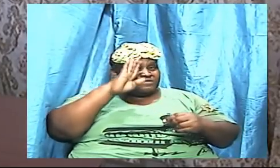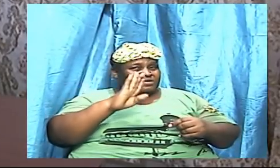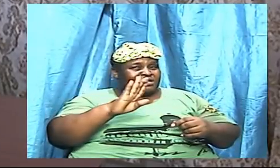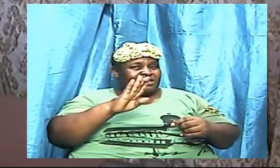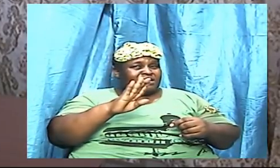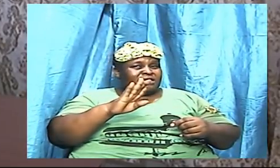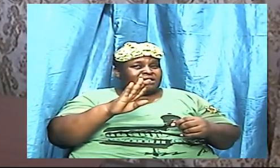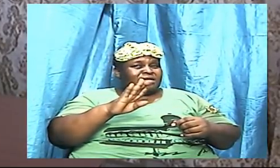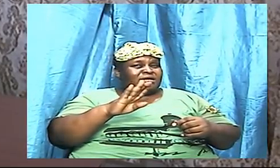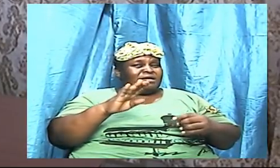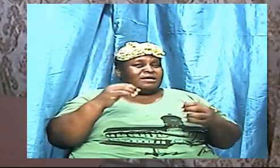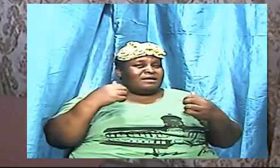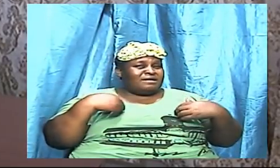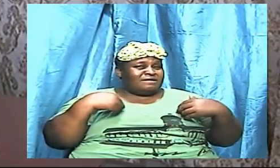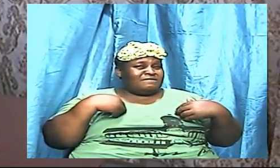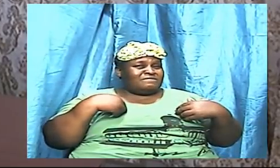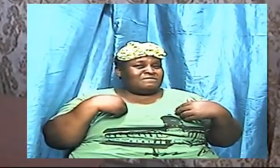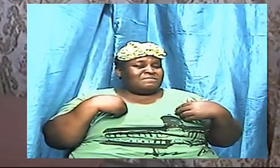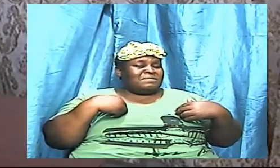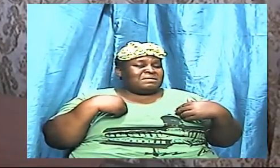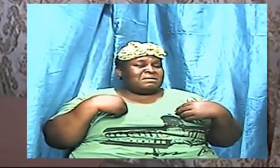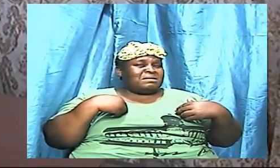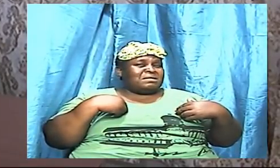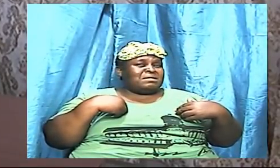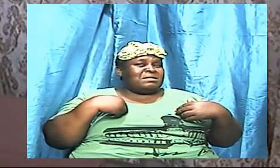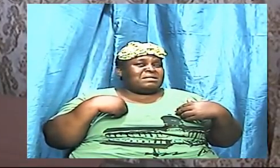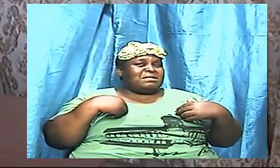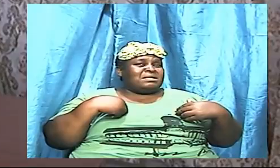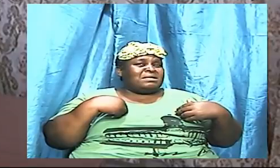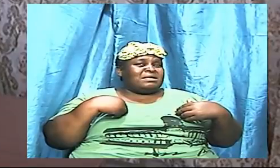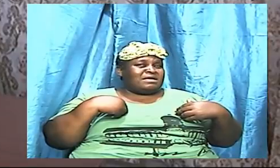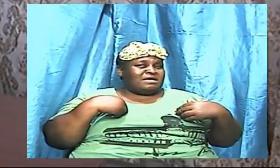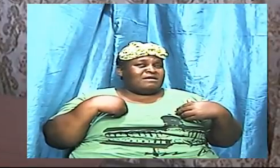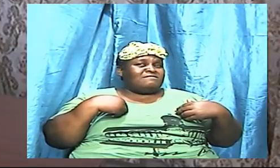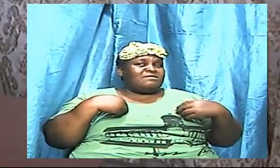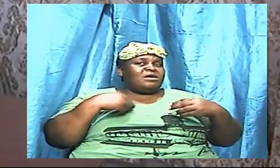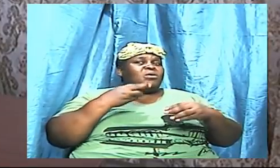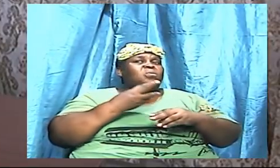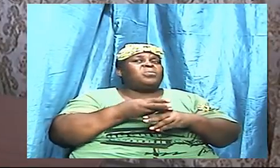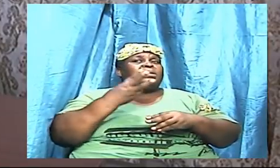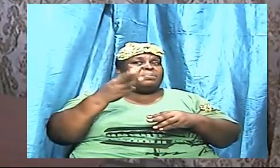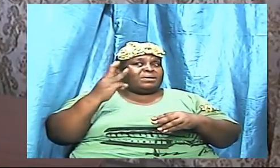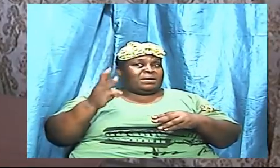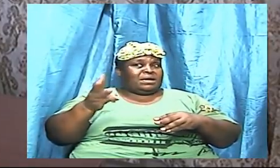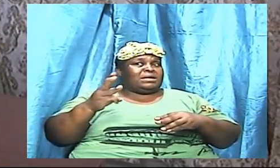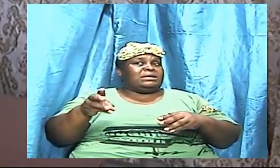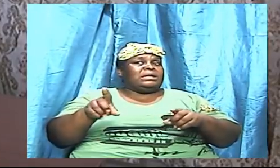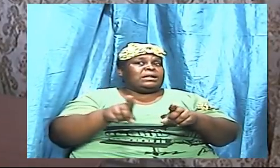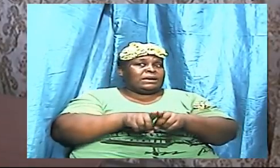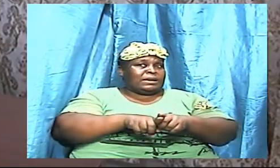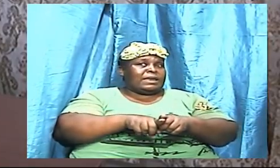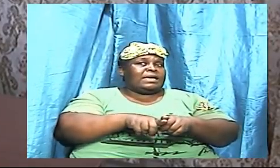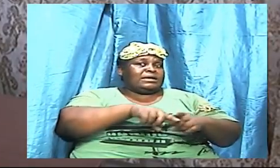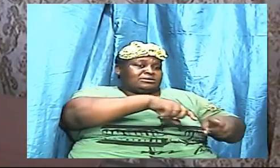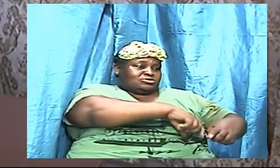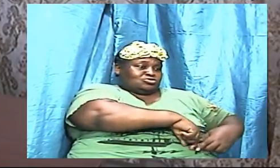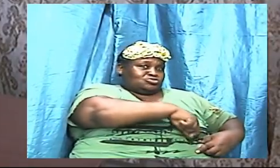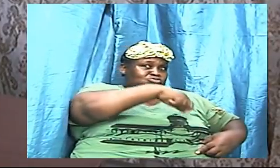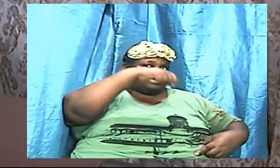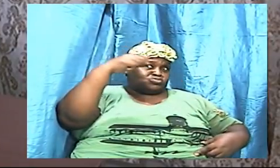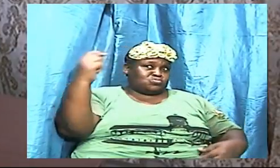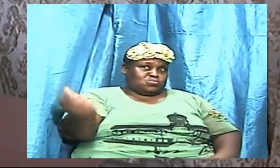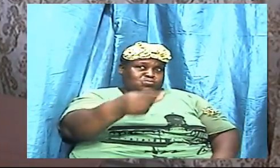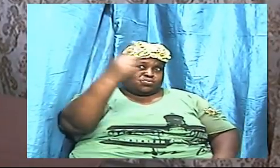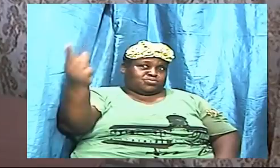disposal a weapon like that sword. And in fact, the Bible said that the sword of the Spirit is the weapon